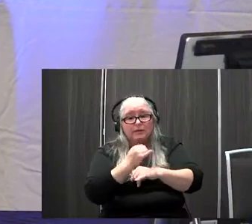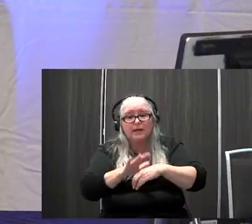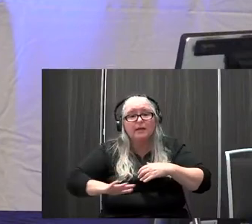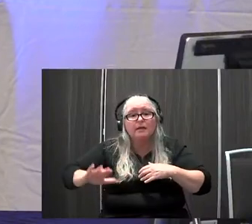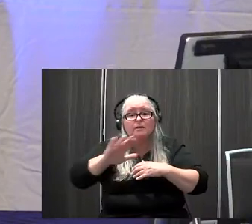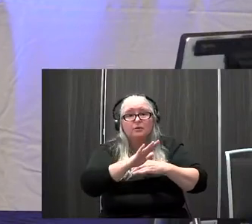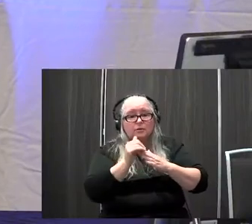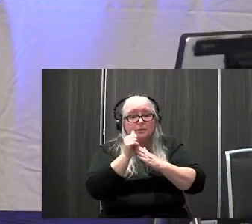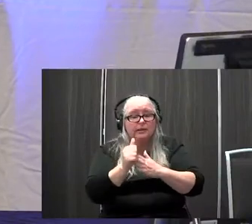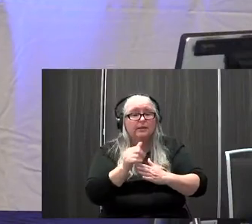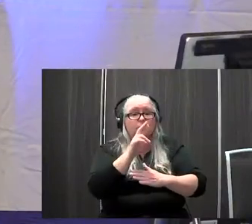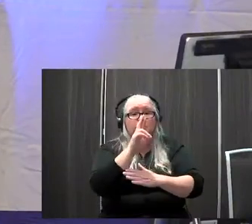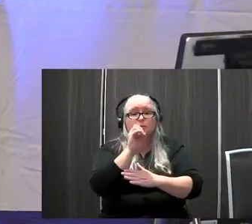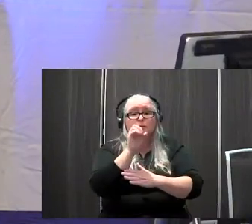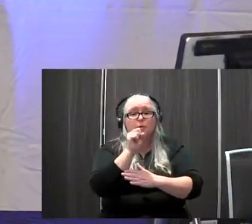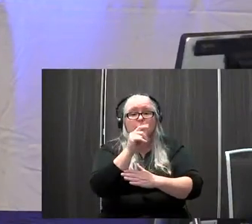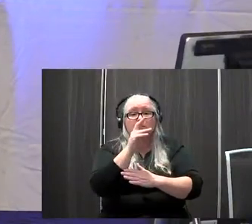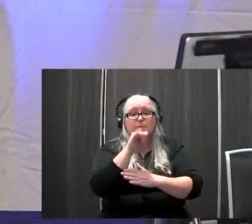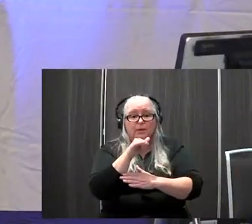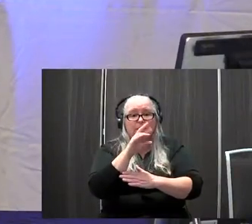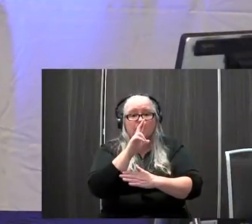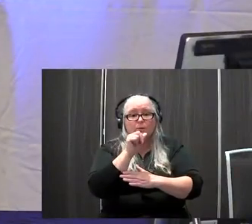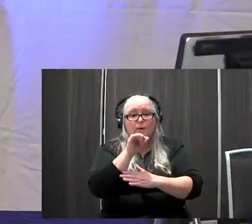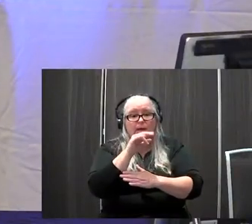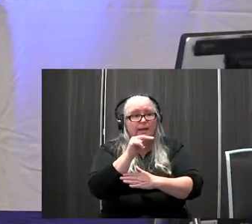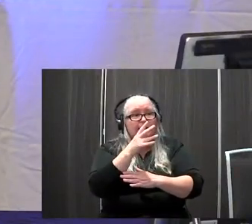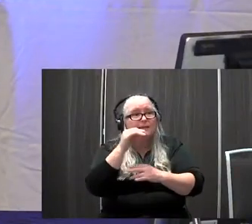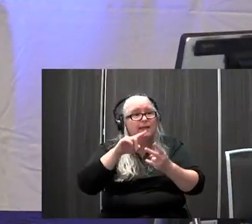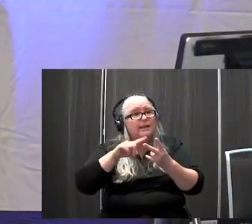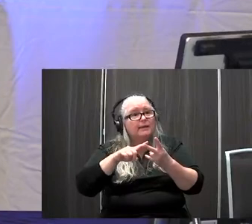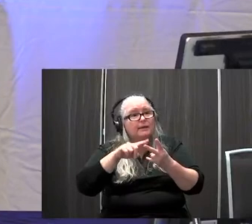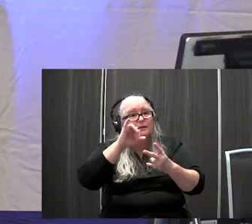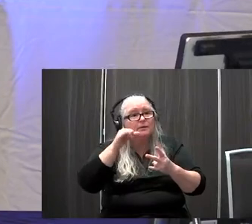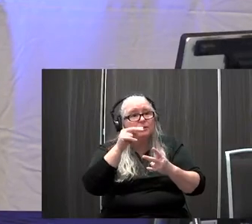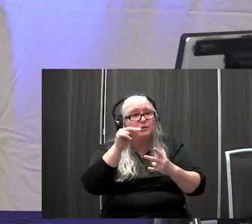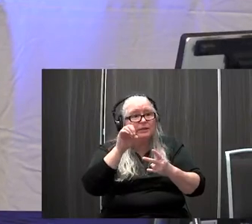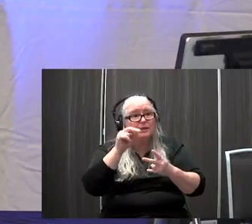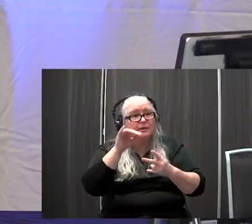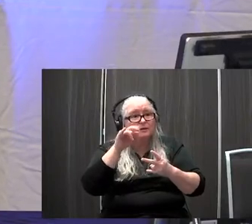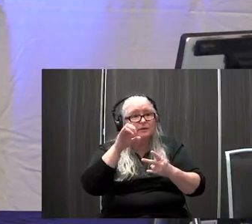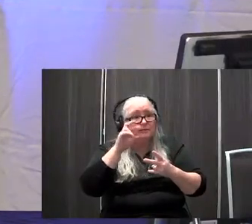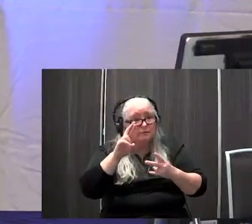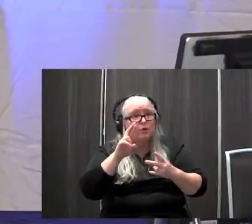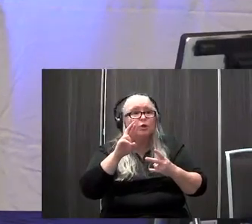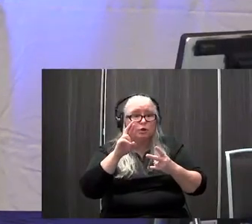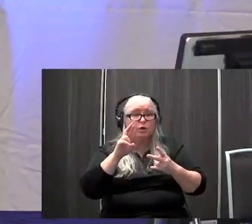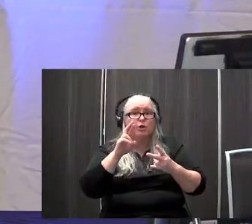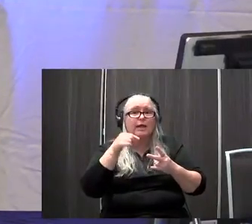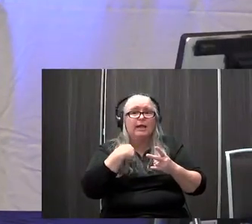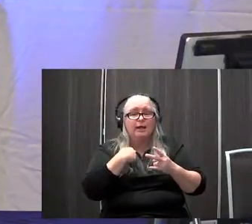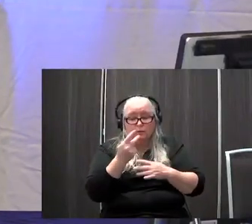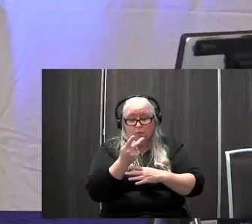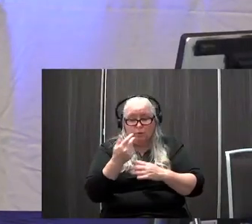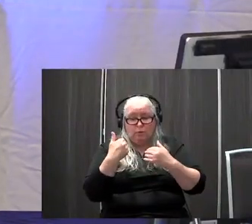Ryan and, uh, Jennifer Braswell Christie, and they hold a, um, a pediatric vestib rehab course in Jacksonville every year,